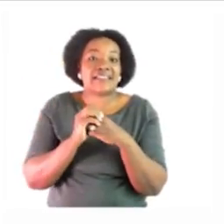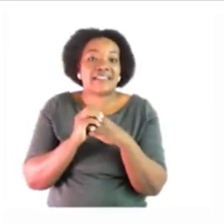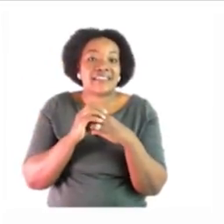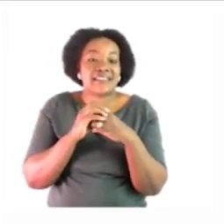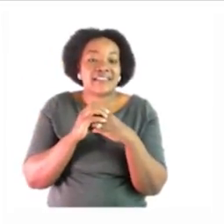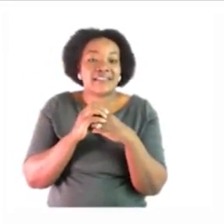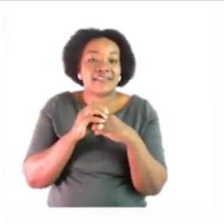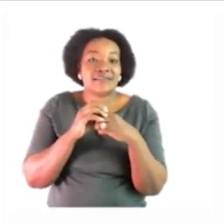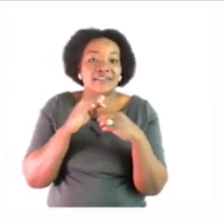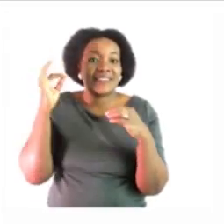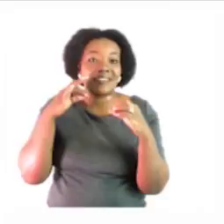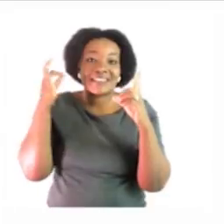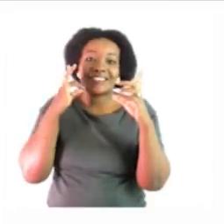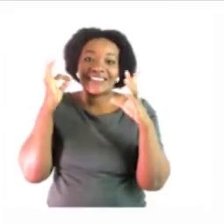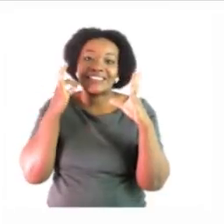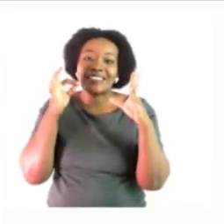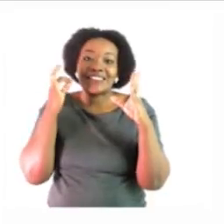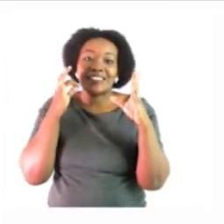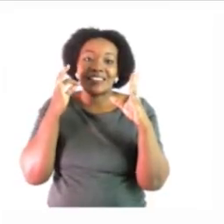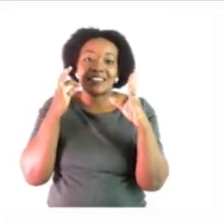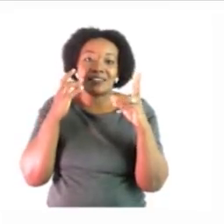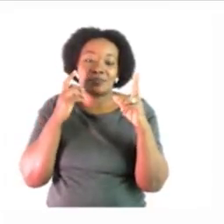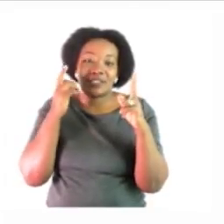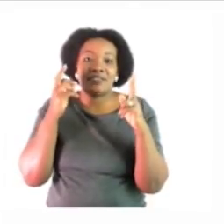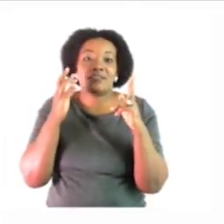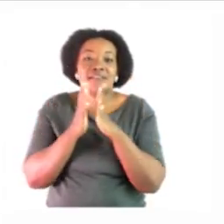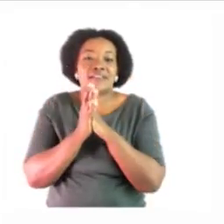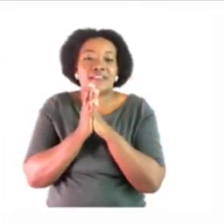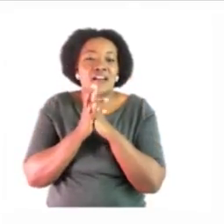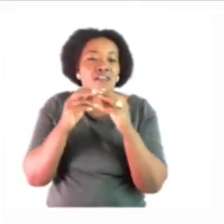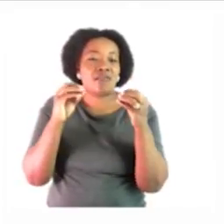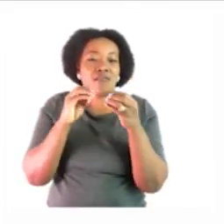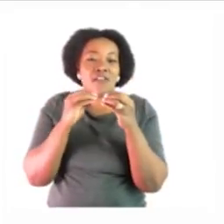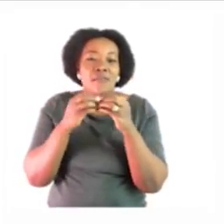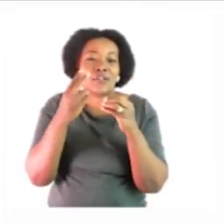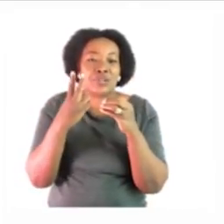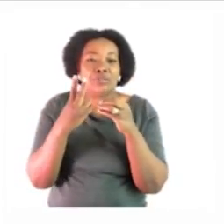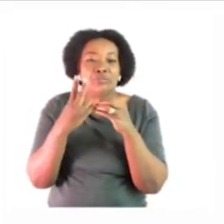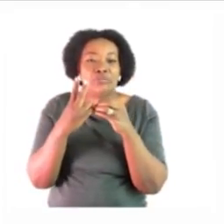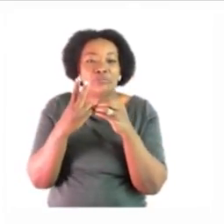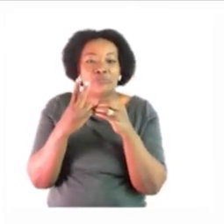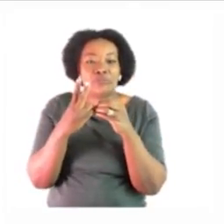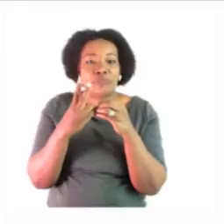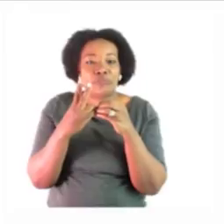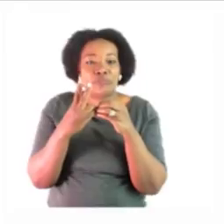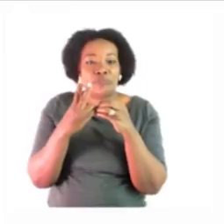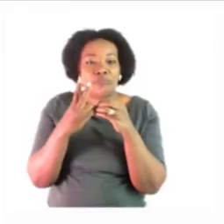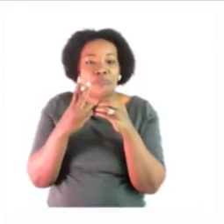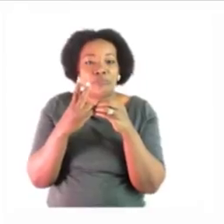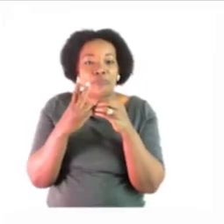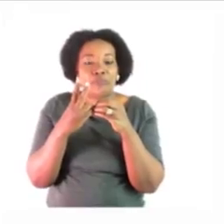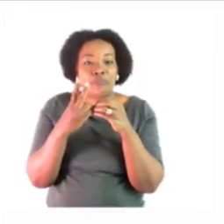fire right you fall in and then we have number two that is quite a long